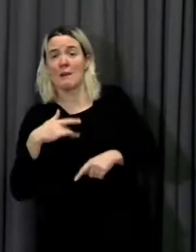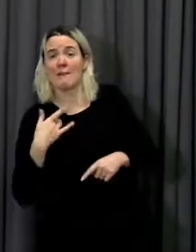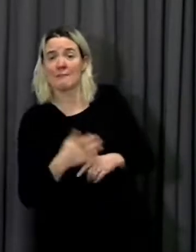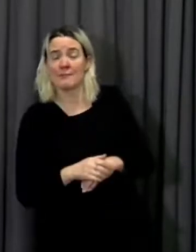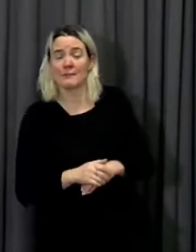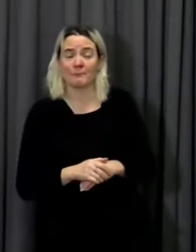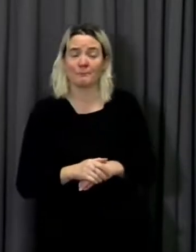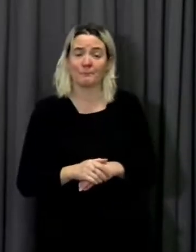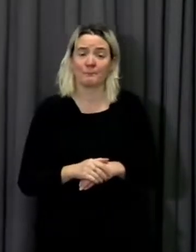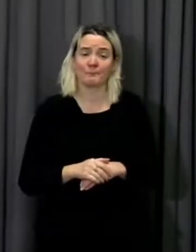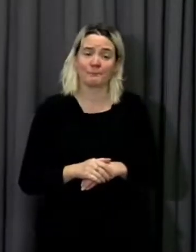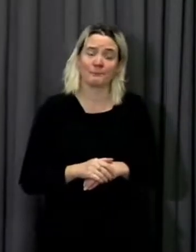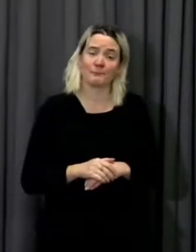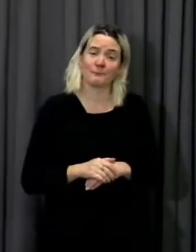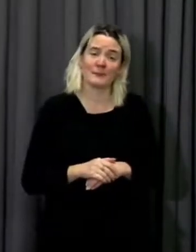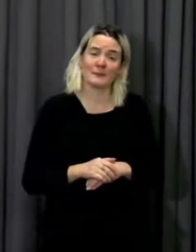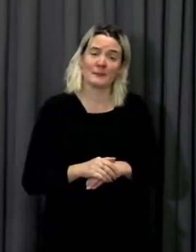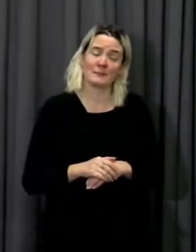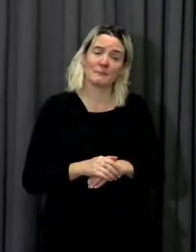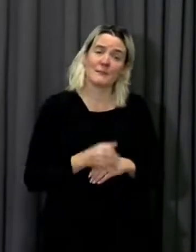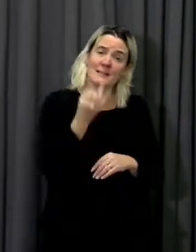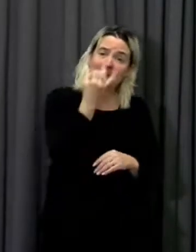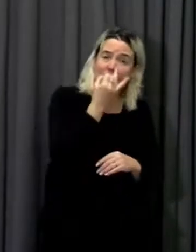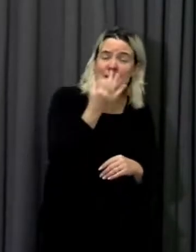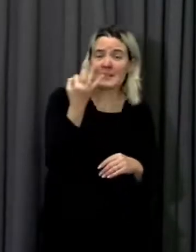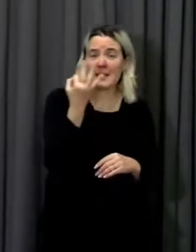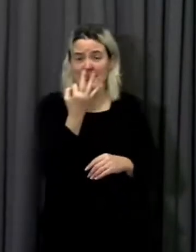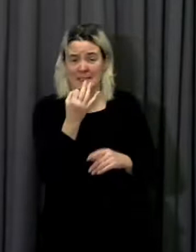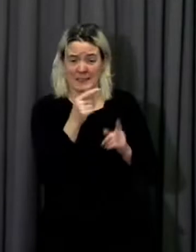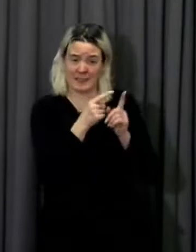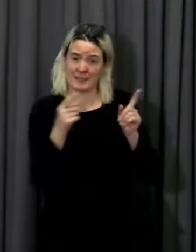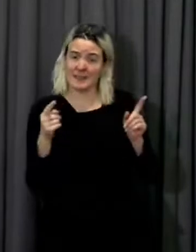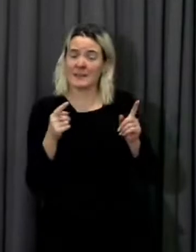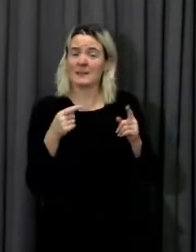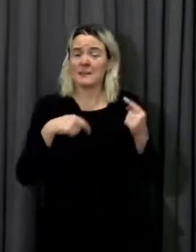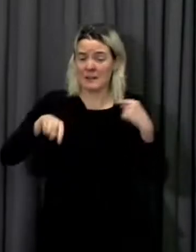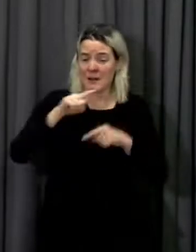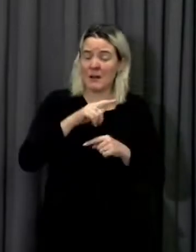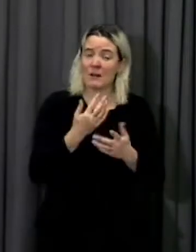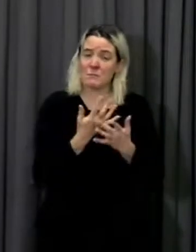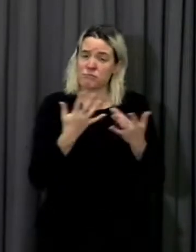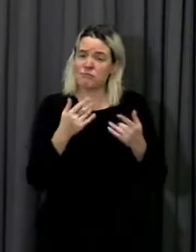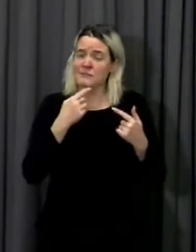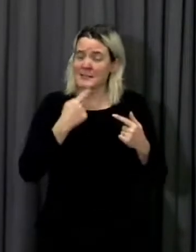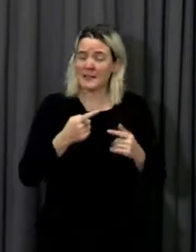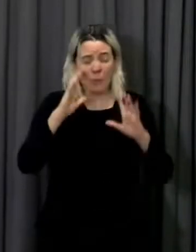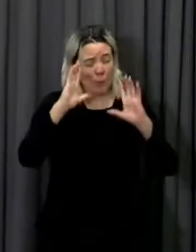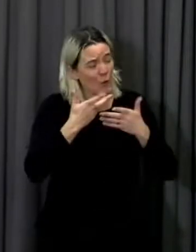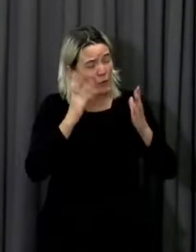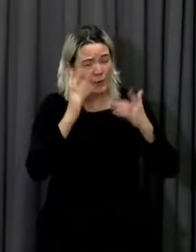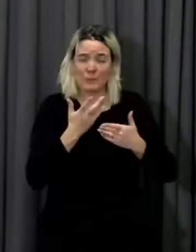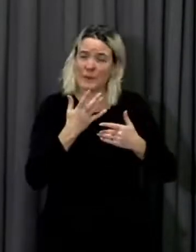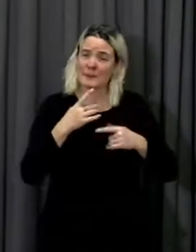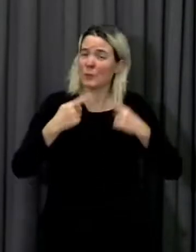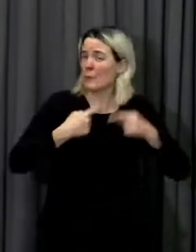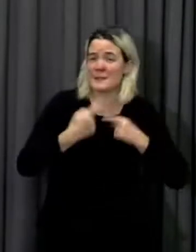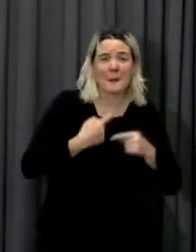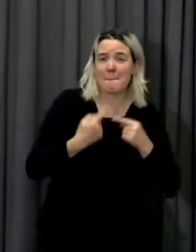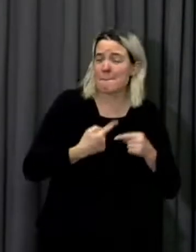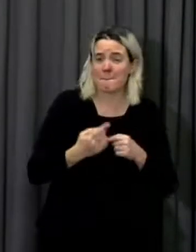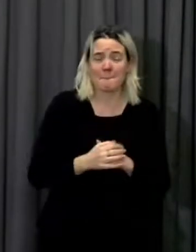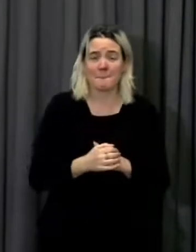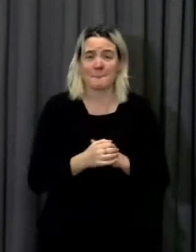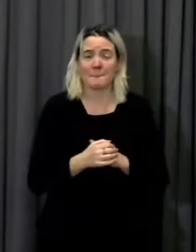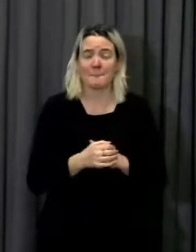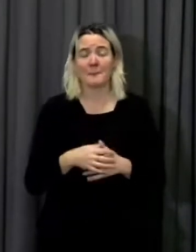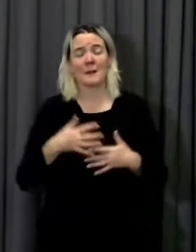18 year olds said they were worried most of the time. Loneliness rates are high and